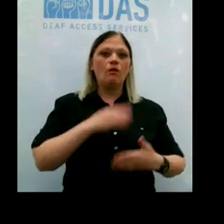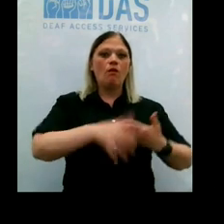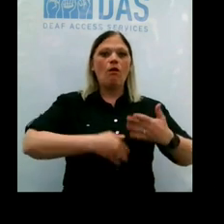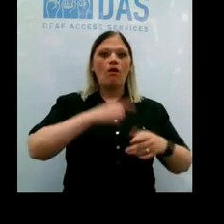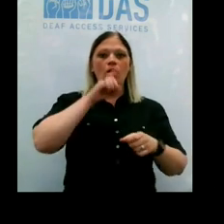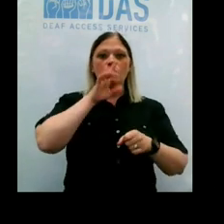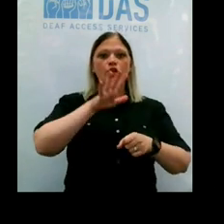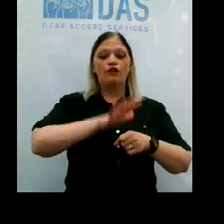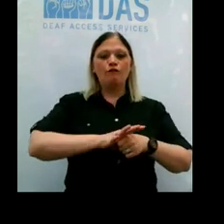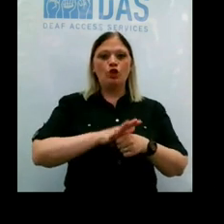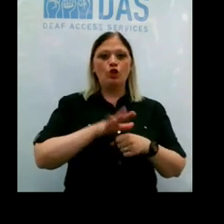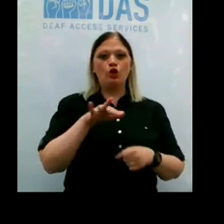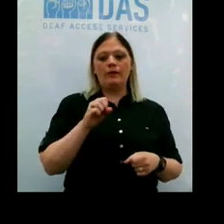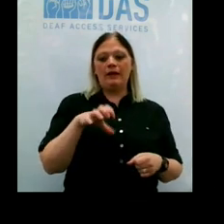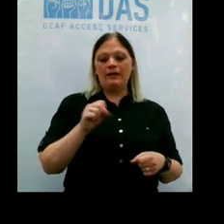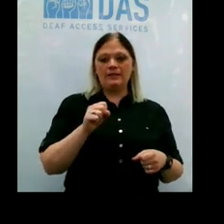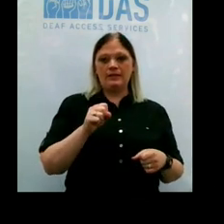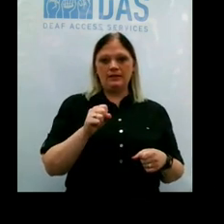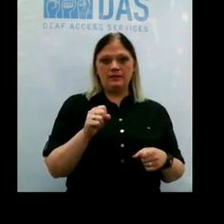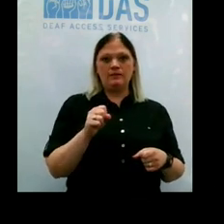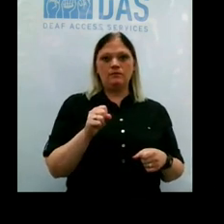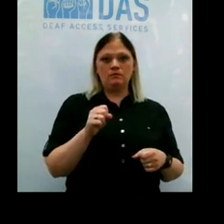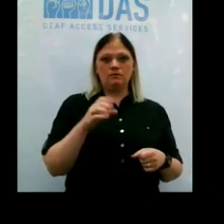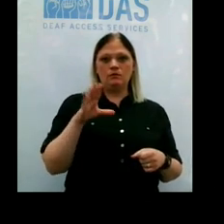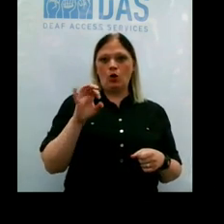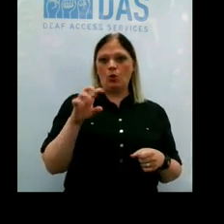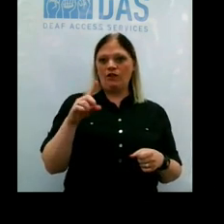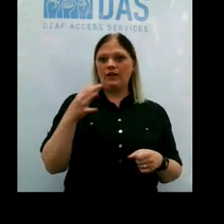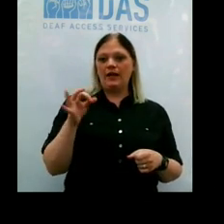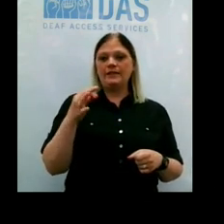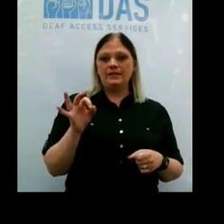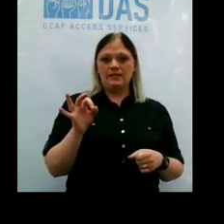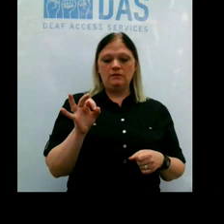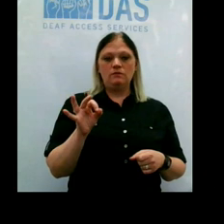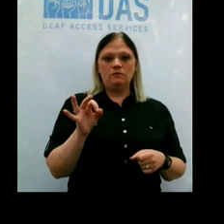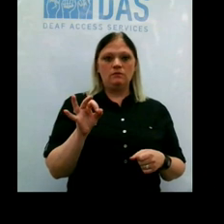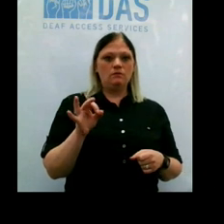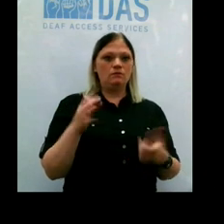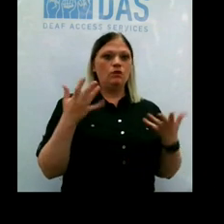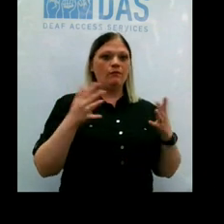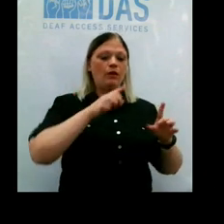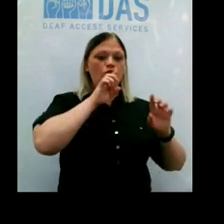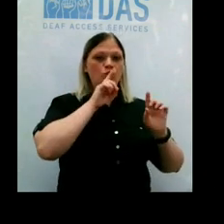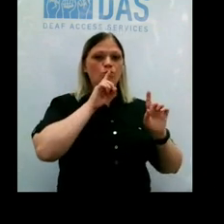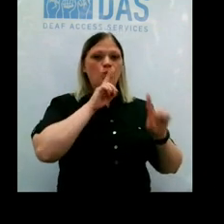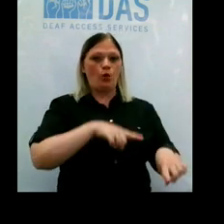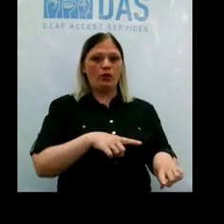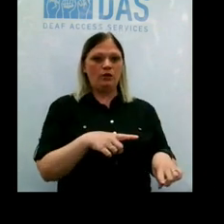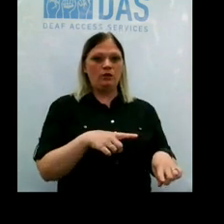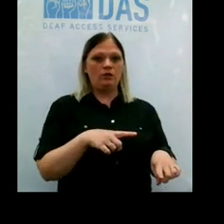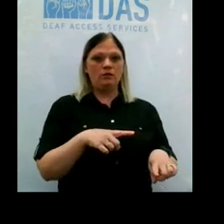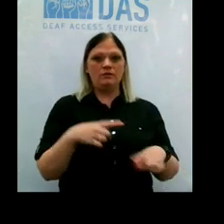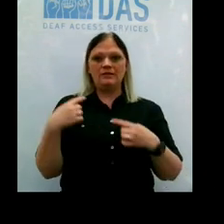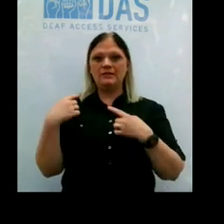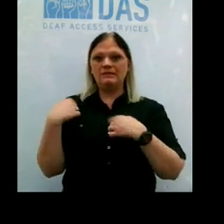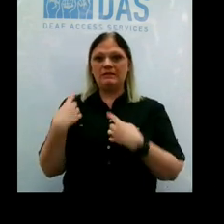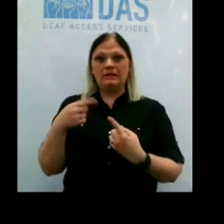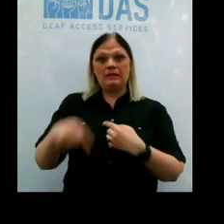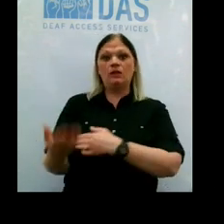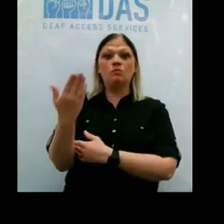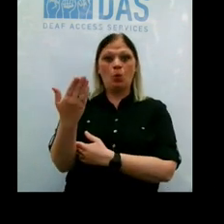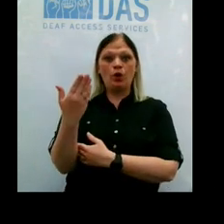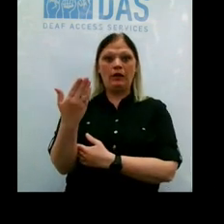confirmed cases of COVID-19 that have been reported to us since this morning